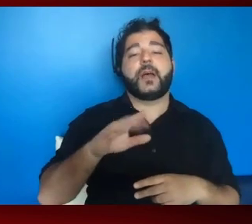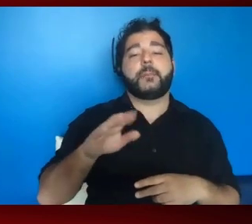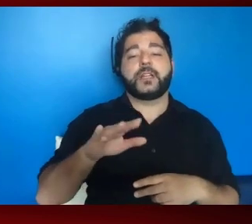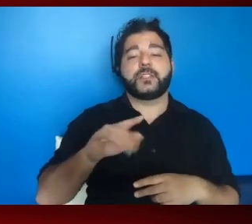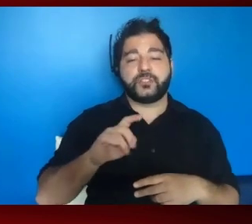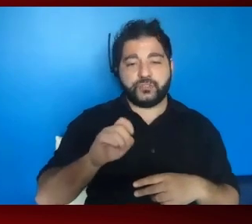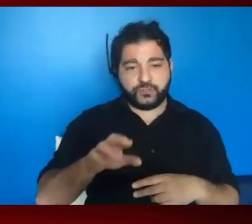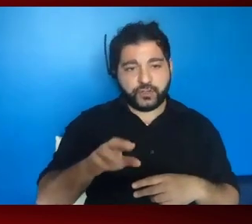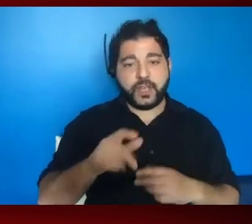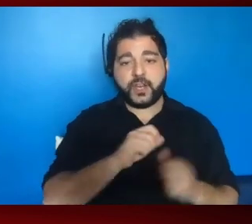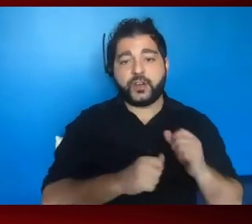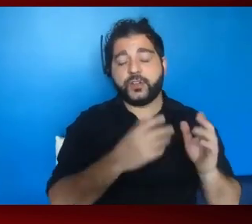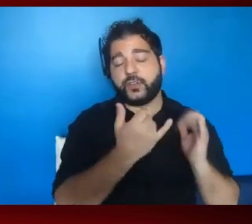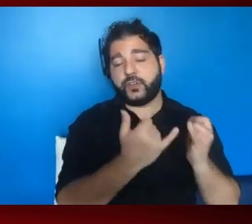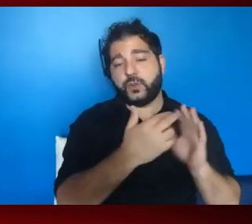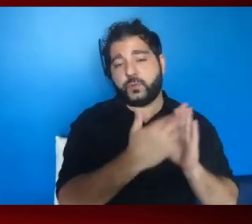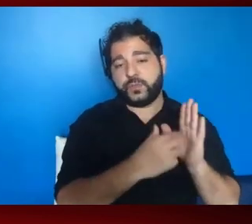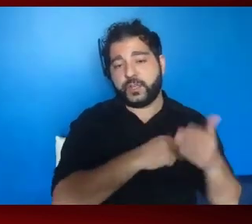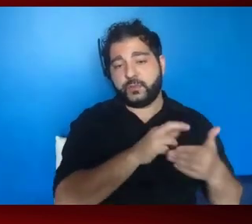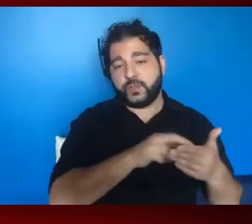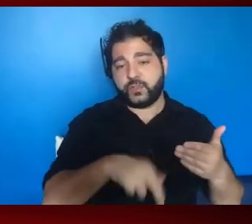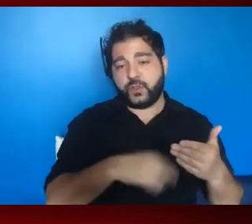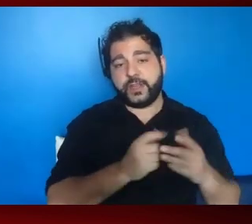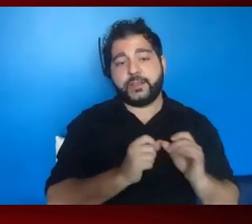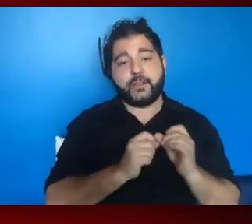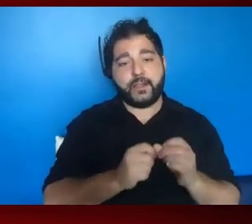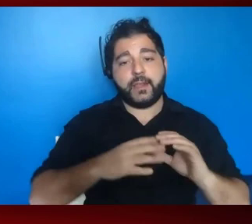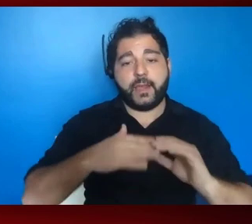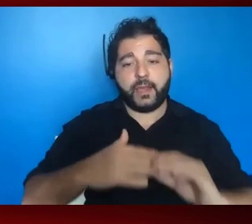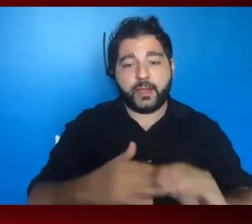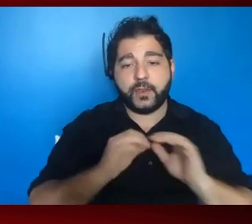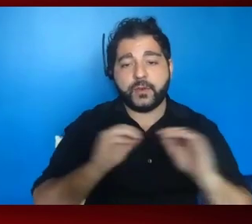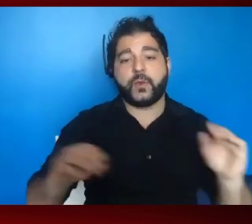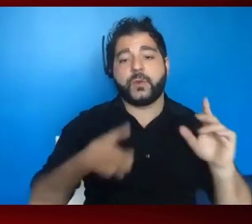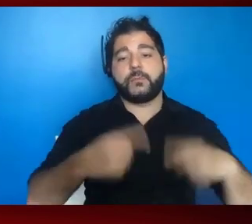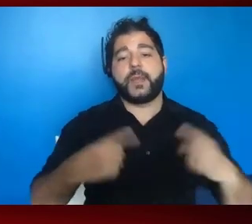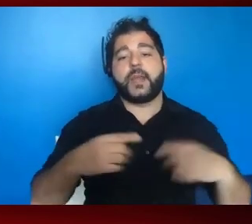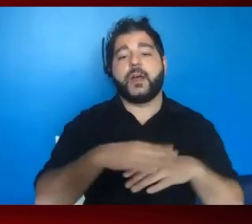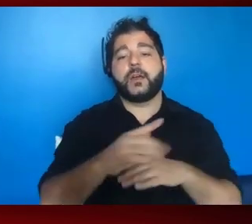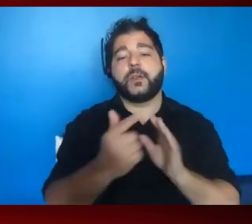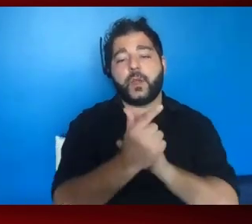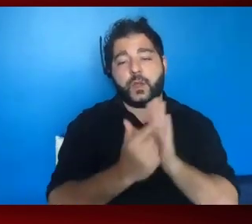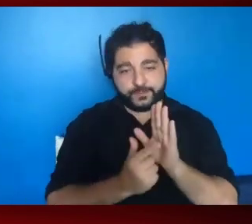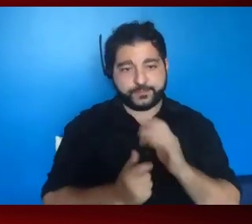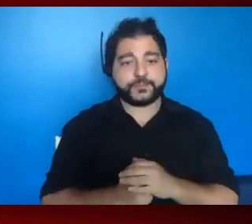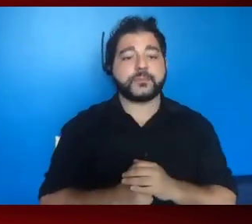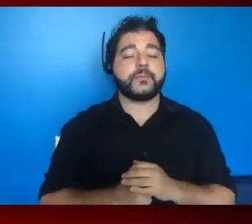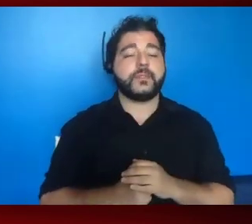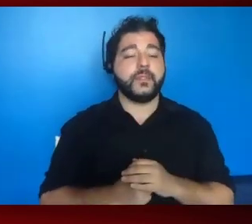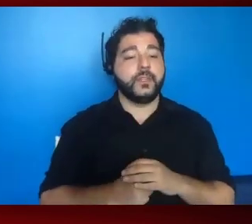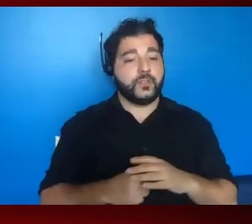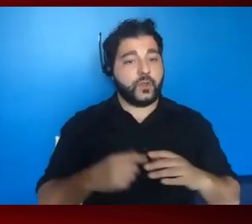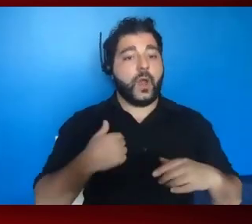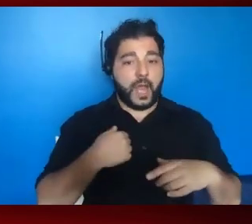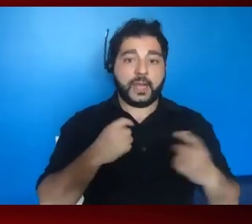Senate and that under the current rules can result in endless debate and no vote on the law. While there is chalk of changing the filibuster rules, which I